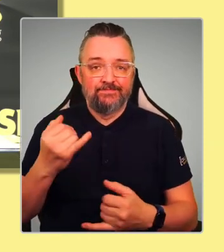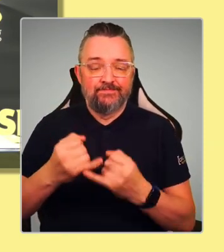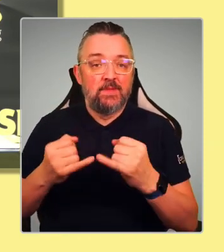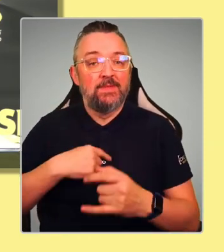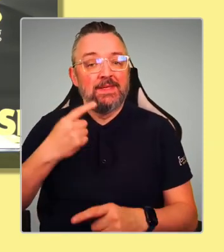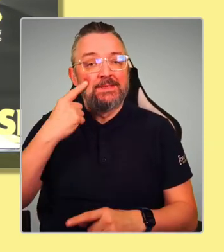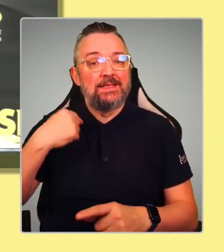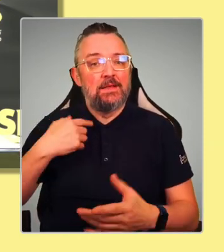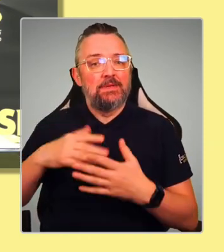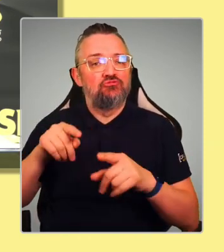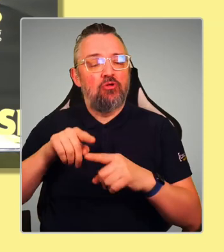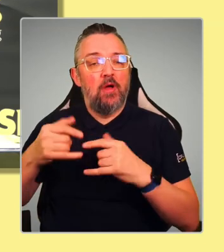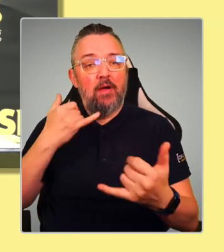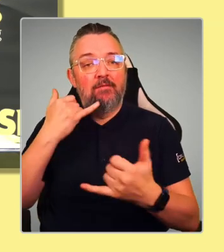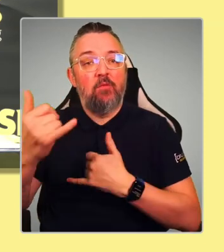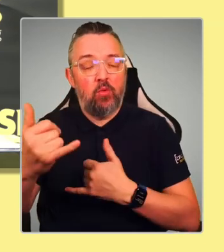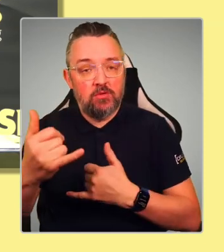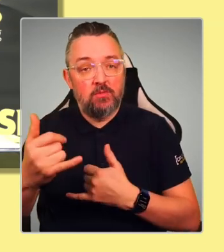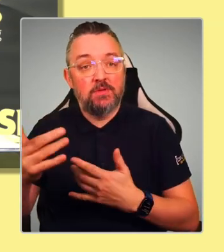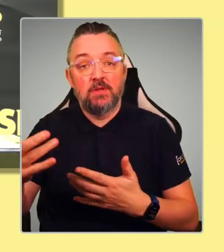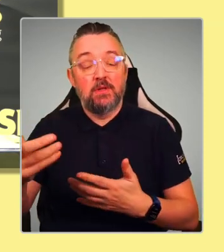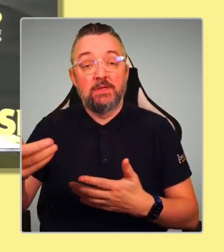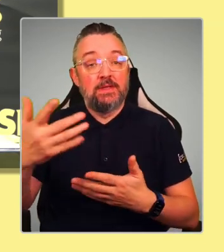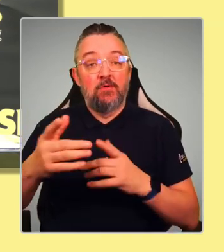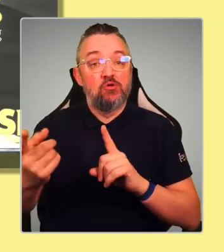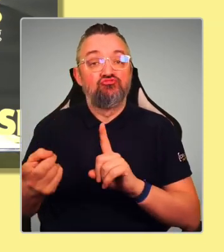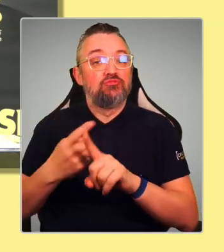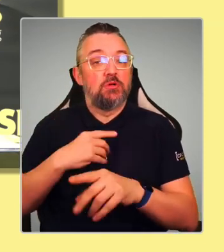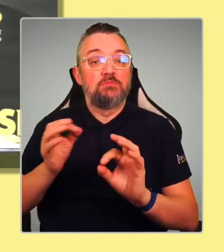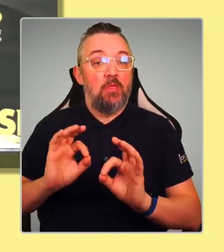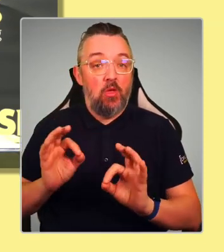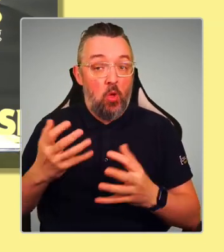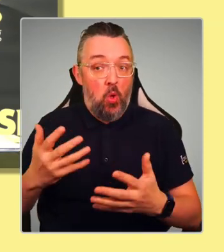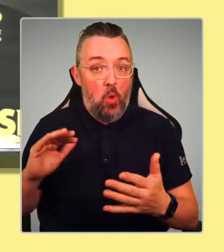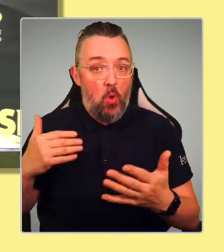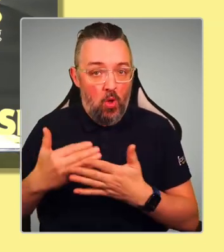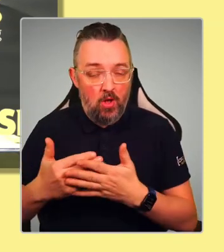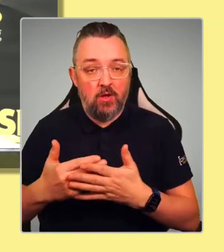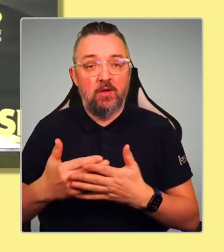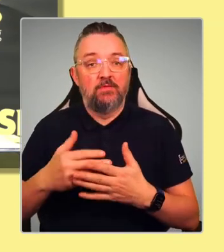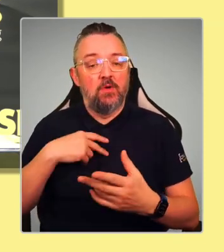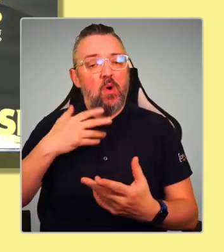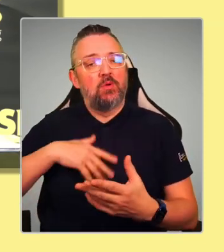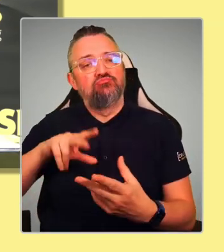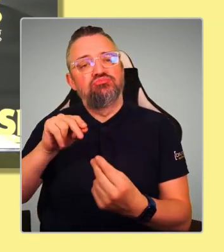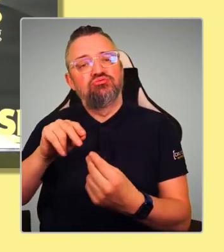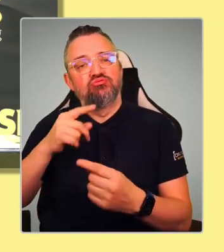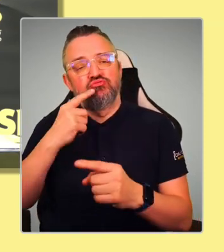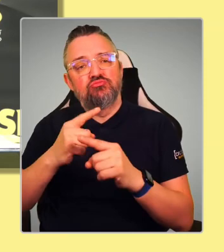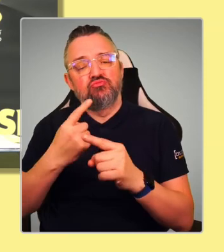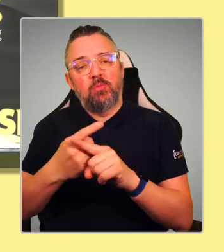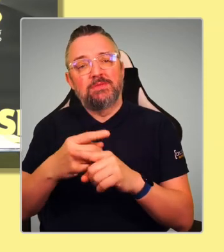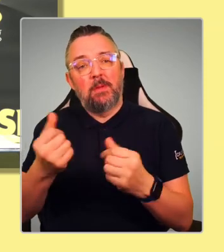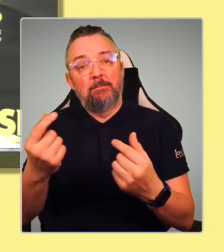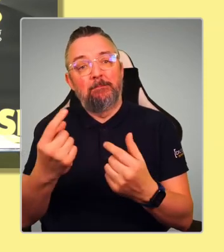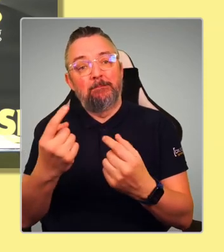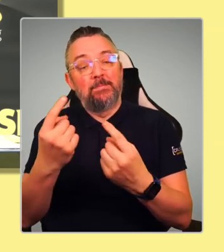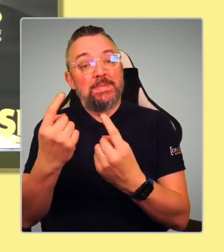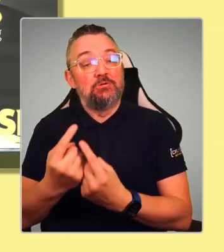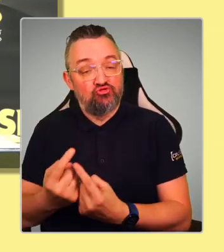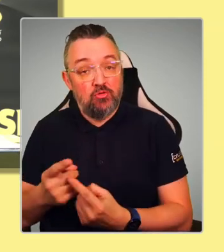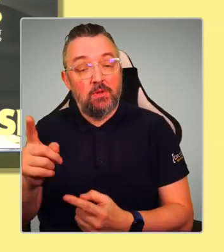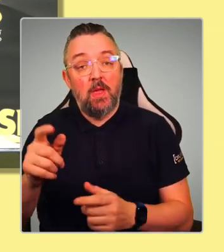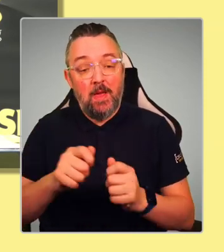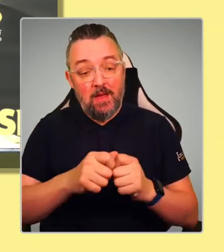and he, to my knowledge, hasn't returned my call as yet, to have a chat with him about some of these issues. But I have seen some reports in the press where